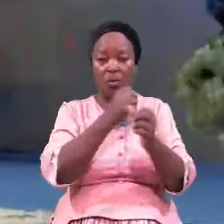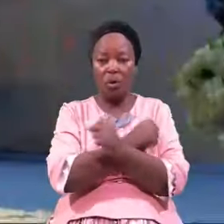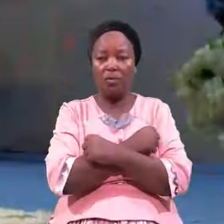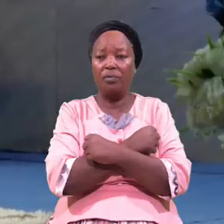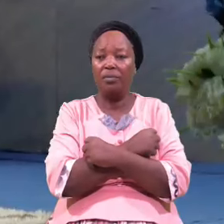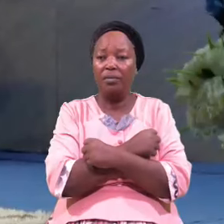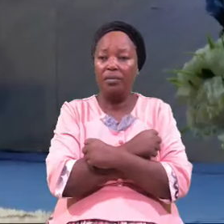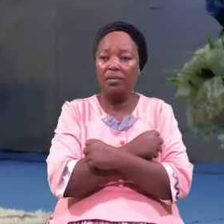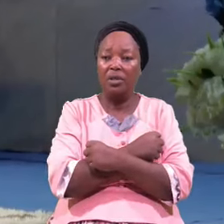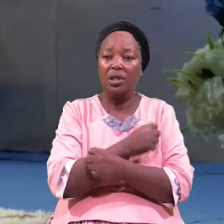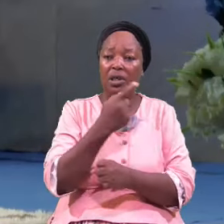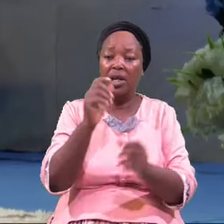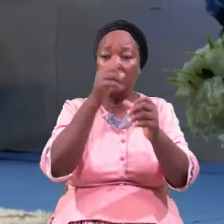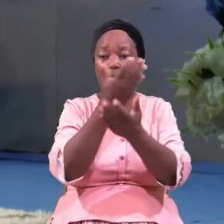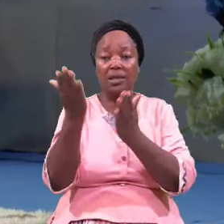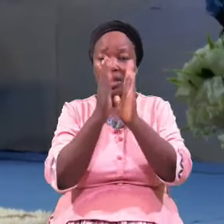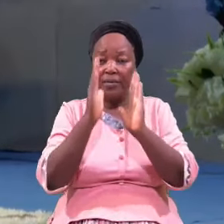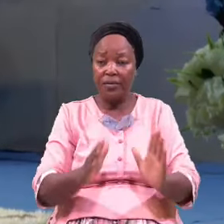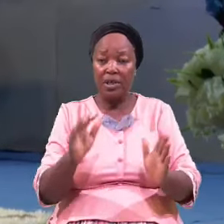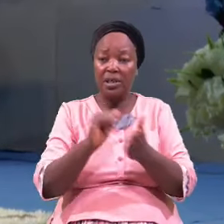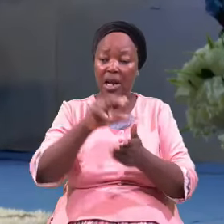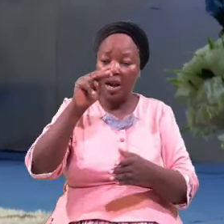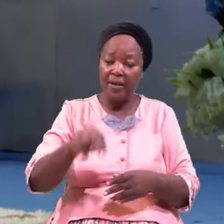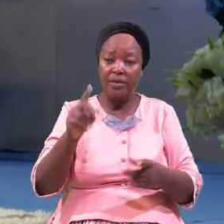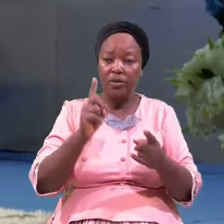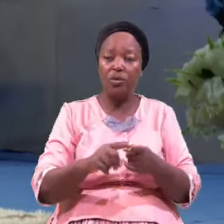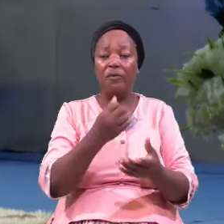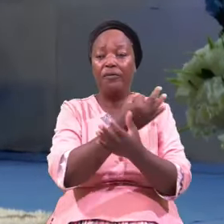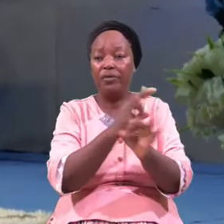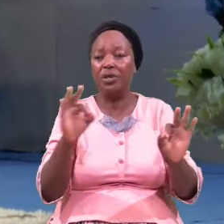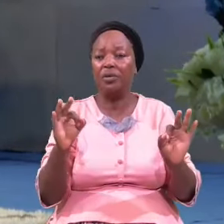The Slavery That Needs To Be Chained To Freedom